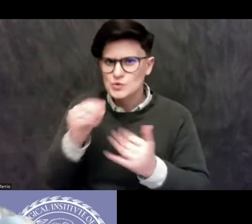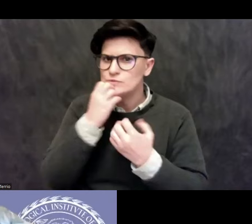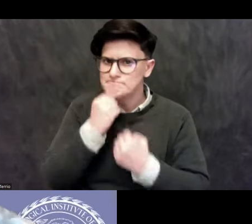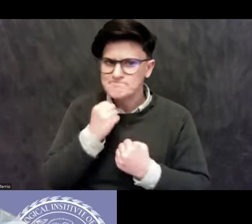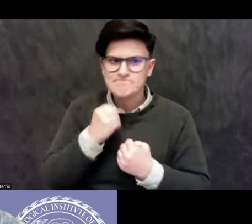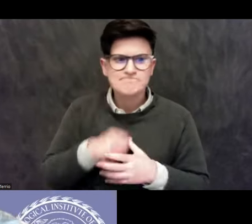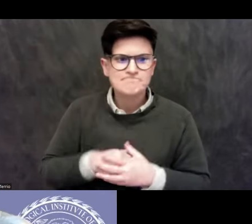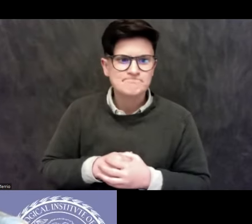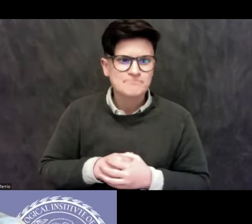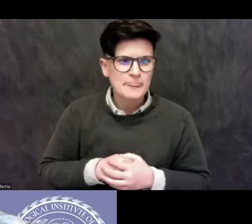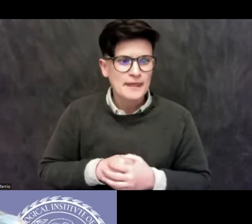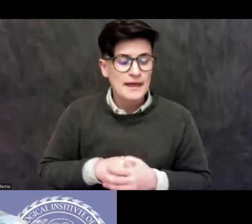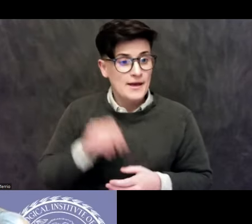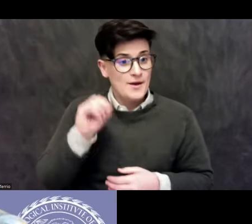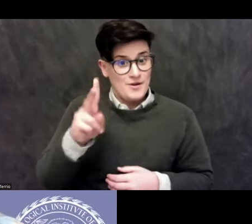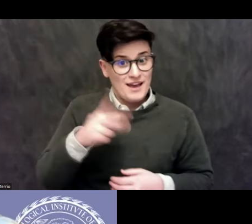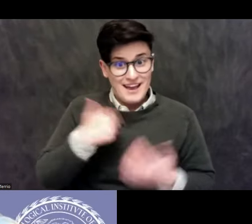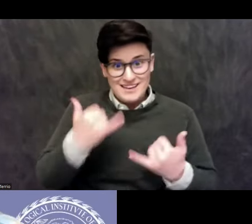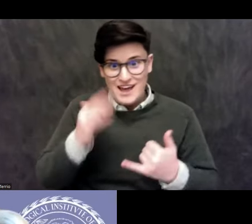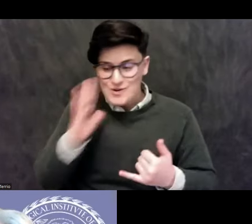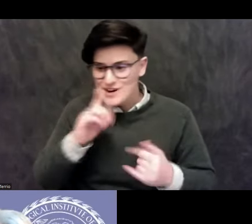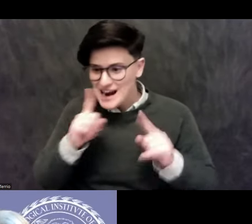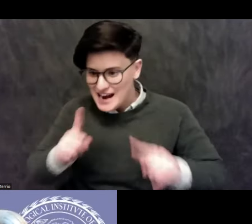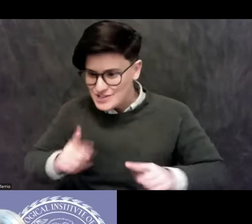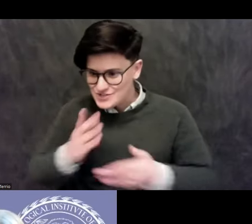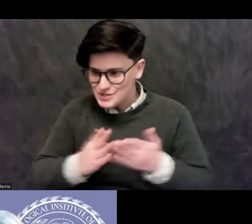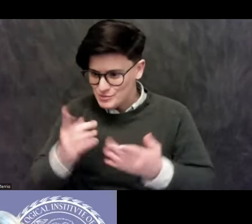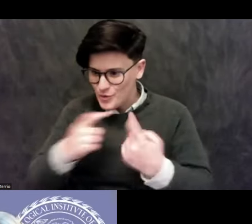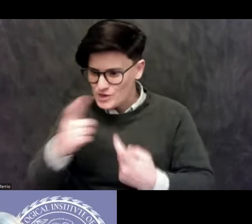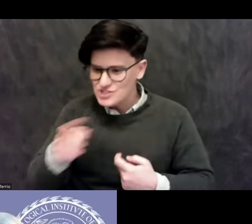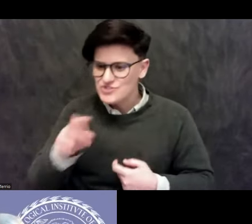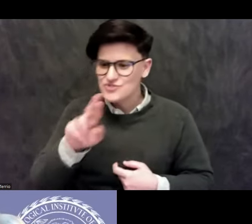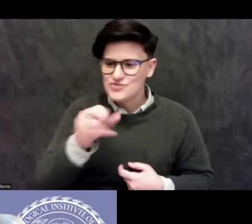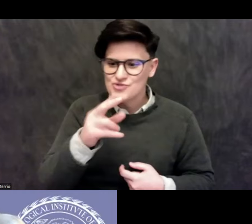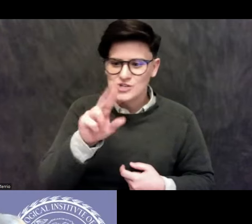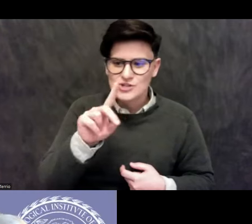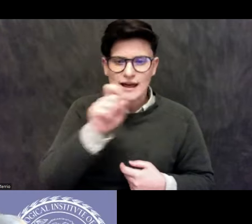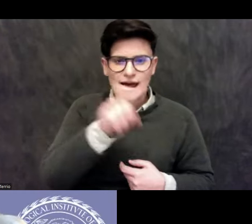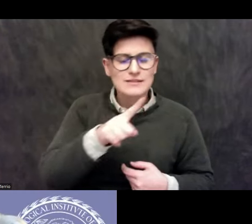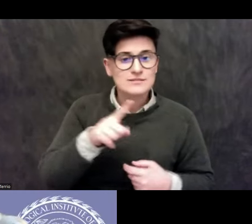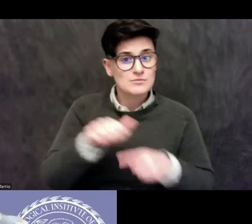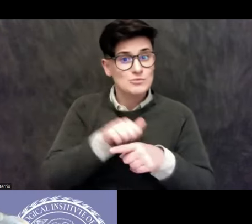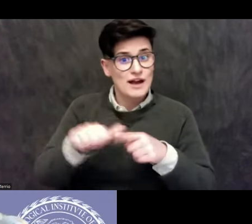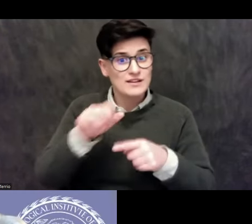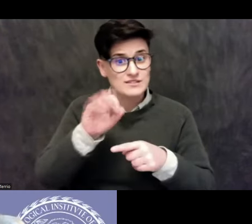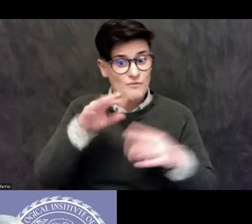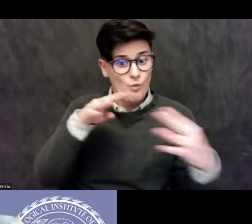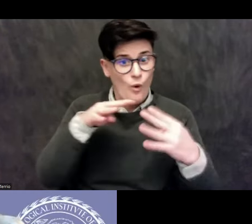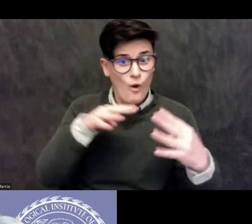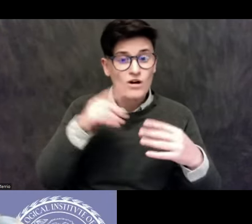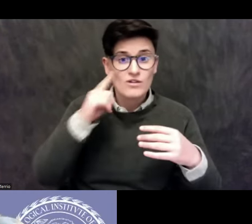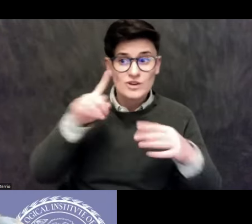Okay, I'm going to take some here that I see. So Richard asks, was the practice of warfare for capturing individuals for sacrifice,